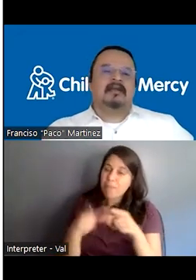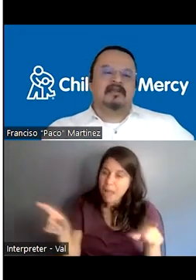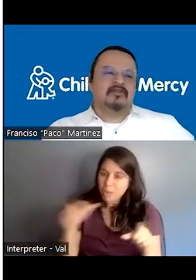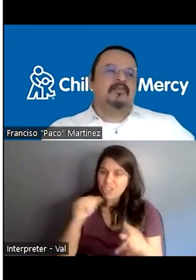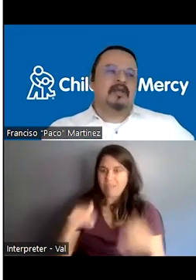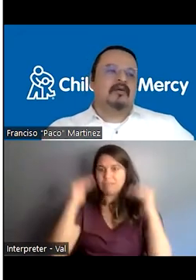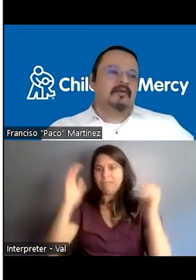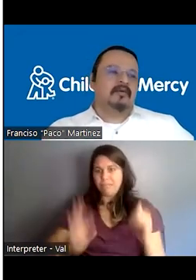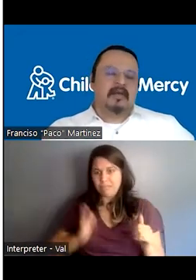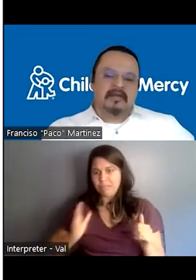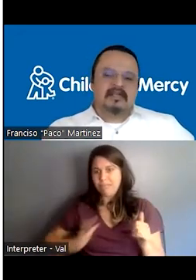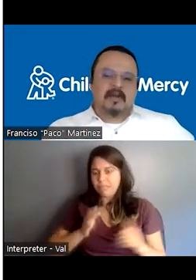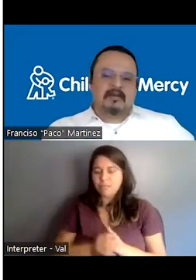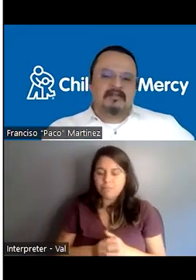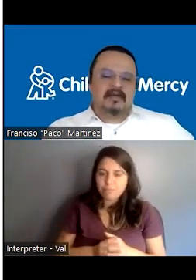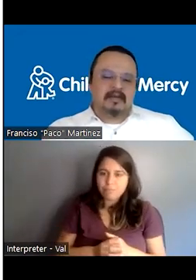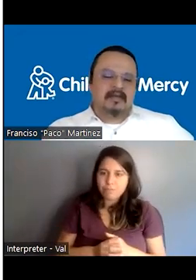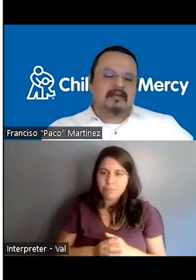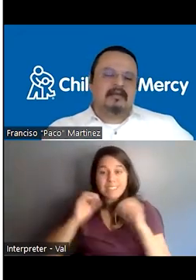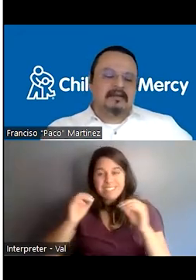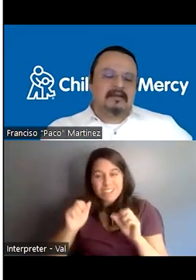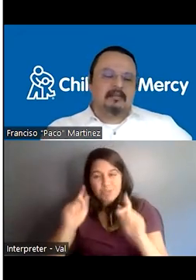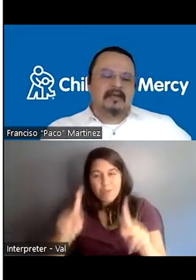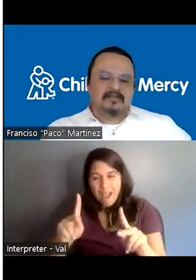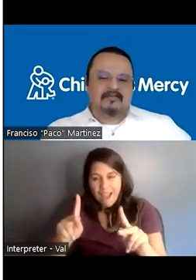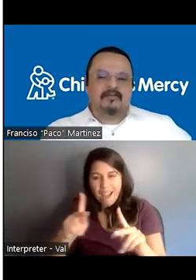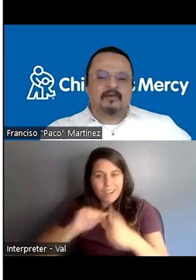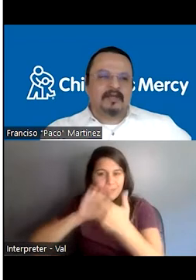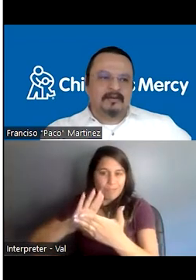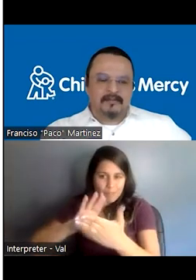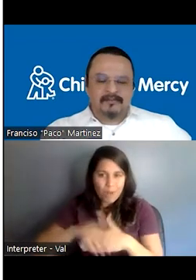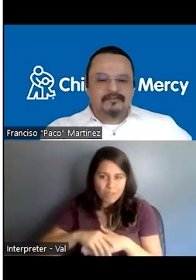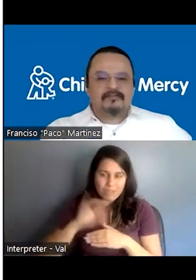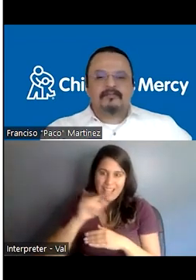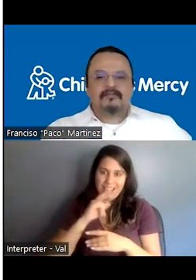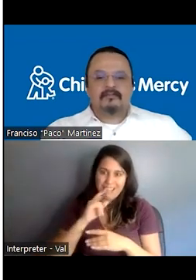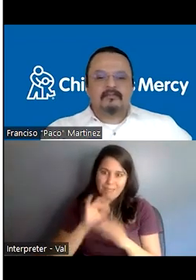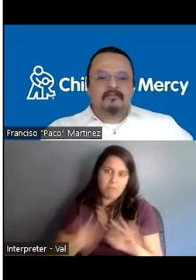uh, the use of, of teach back, which are like the, the pillars of what we do.